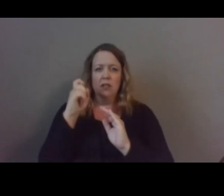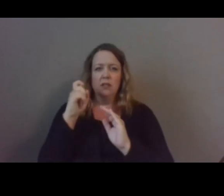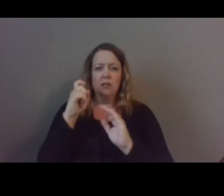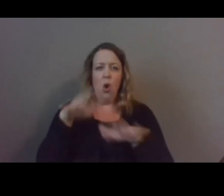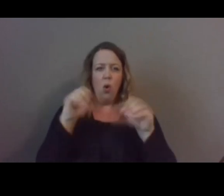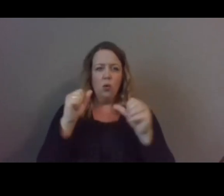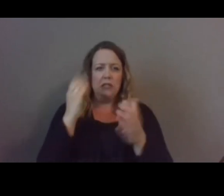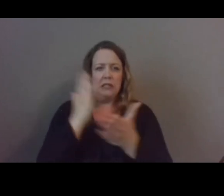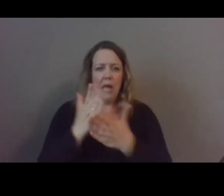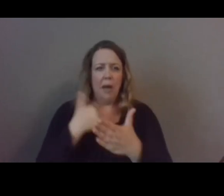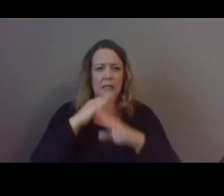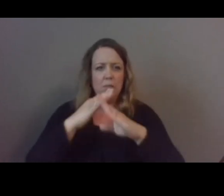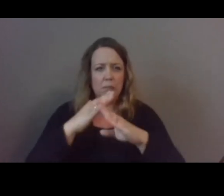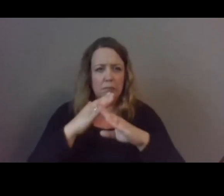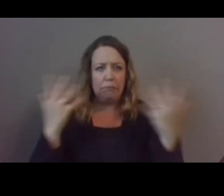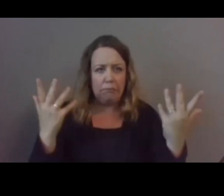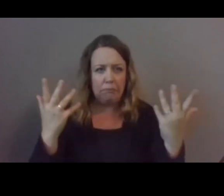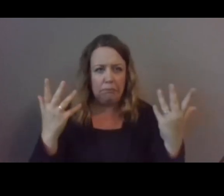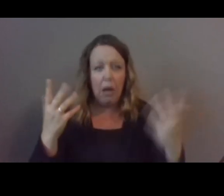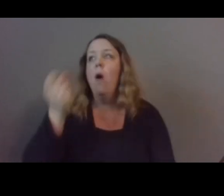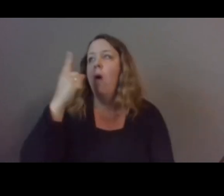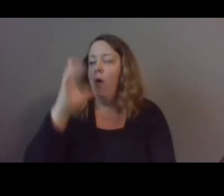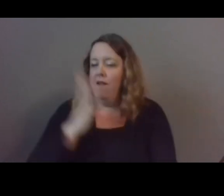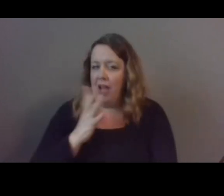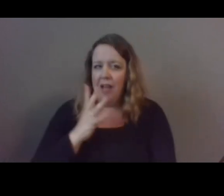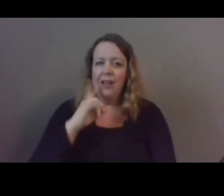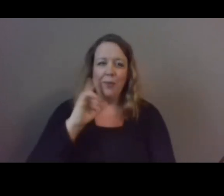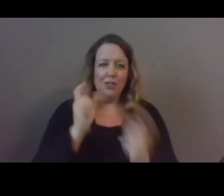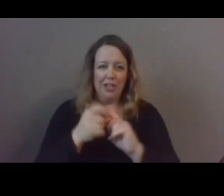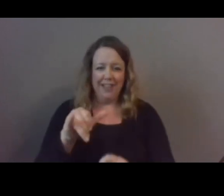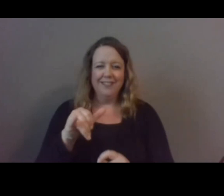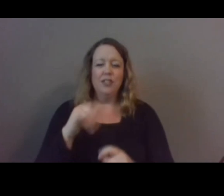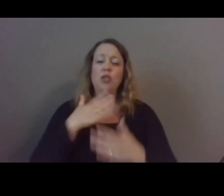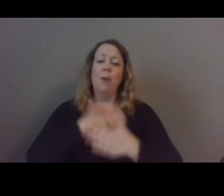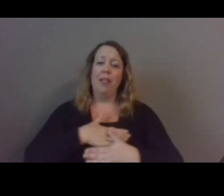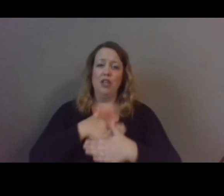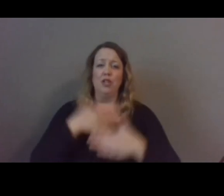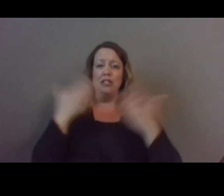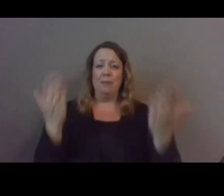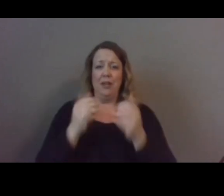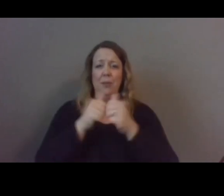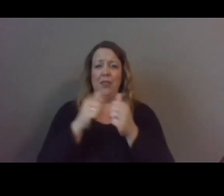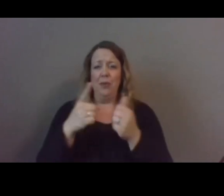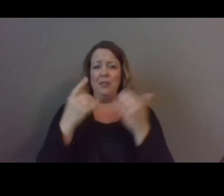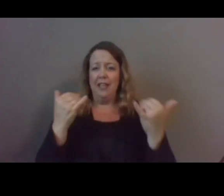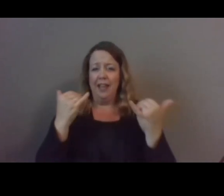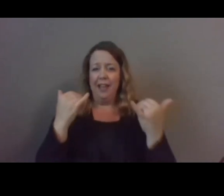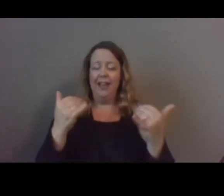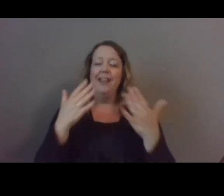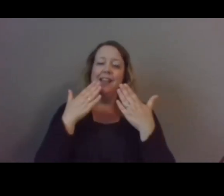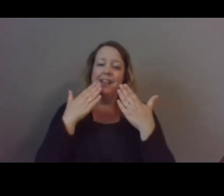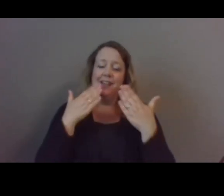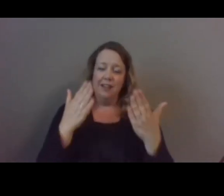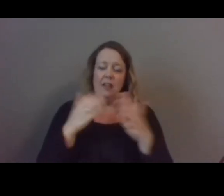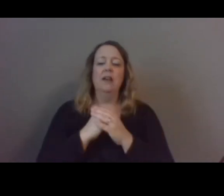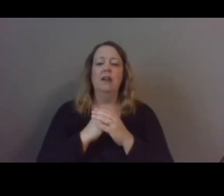so it's a pleasure to be with you today um hopefully uh i'll